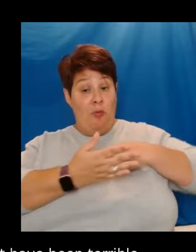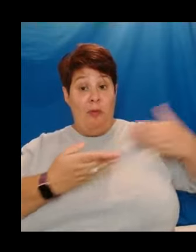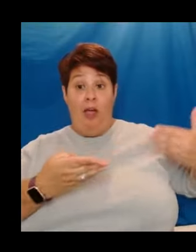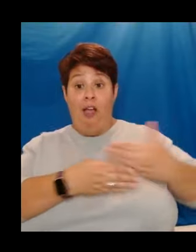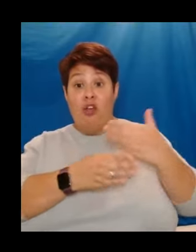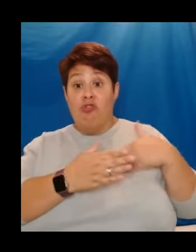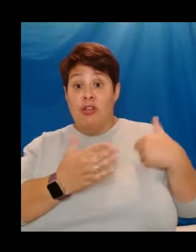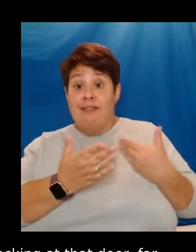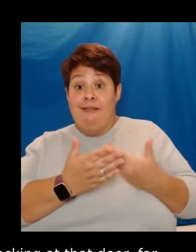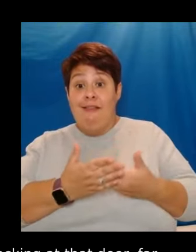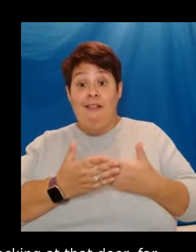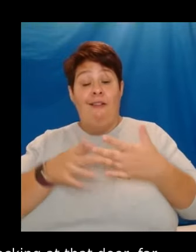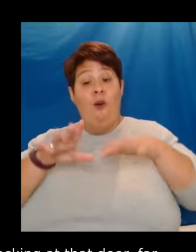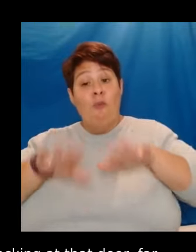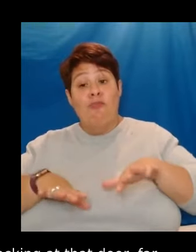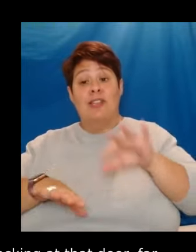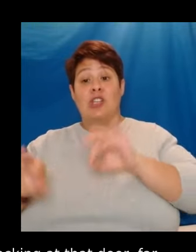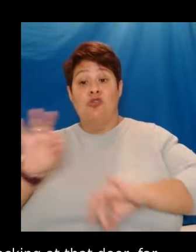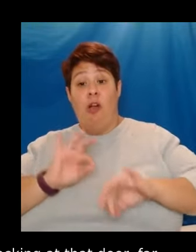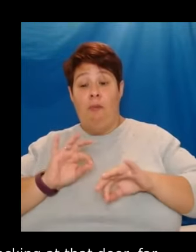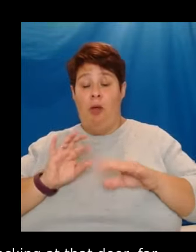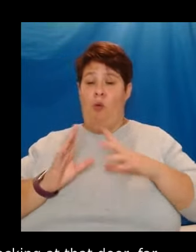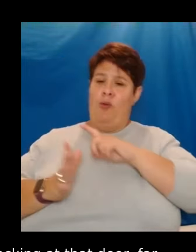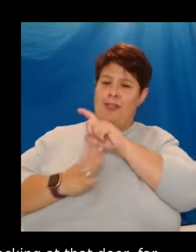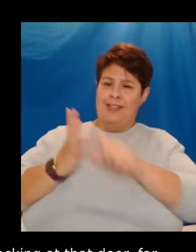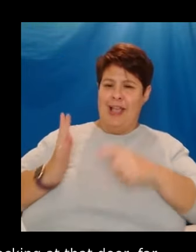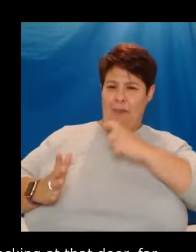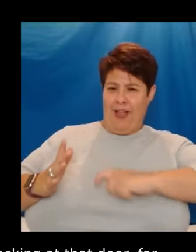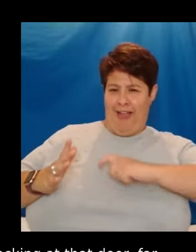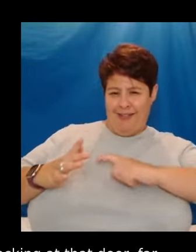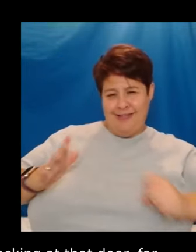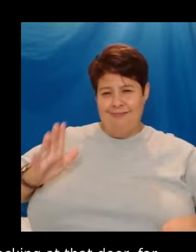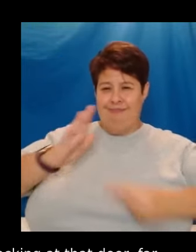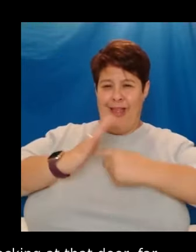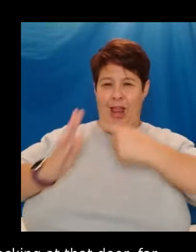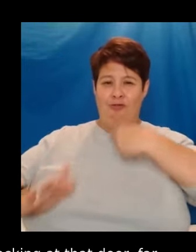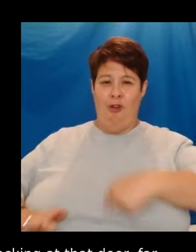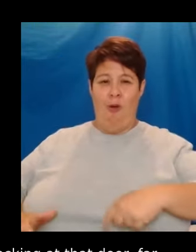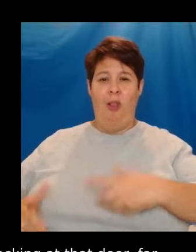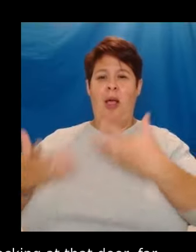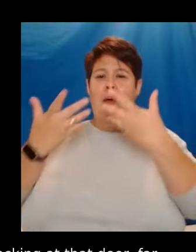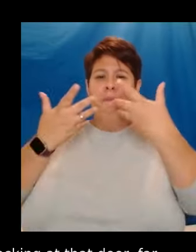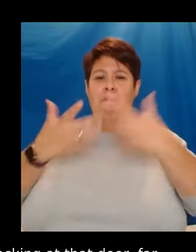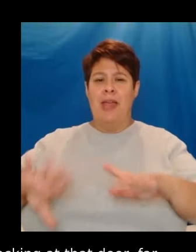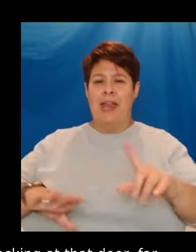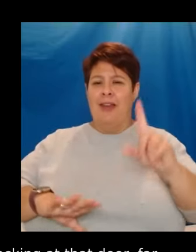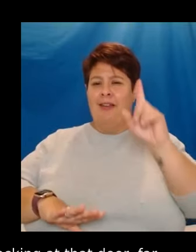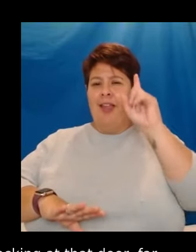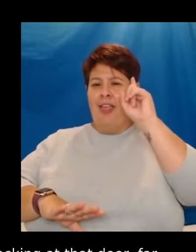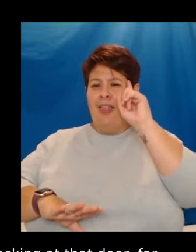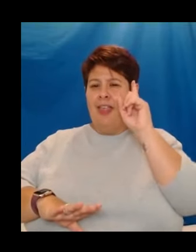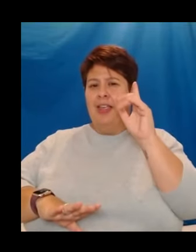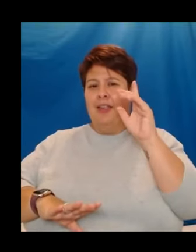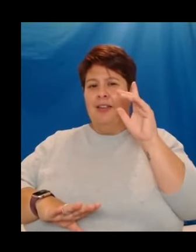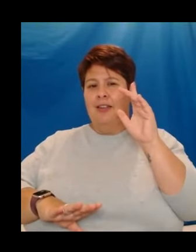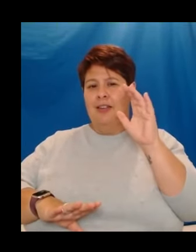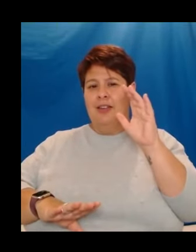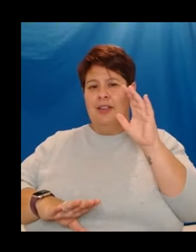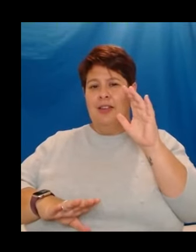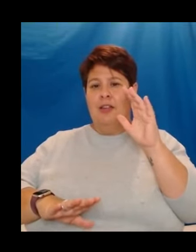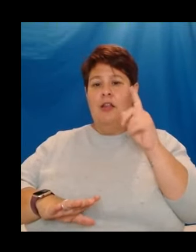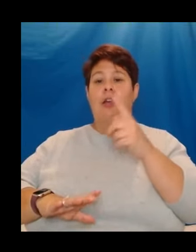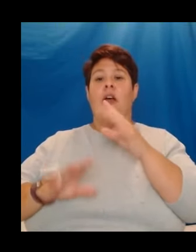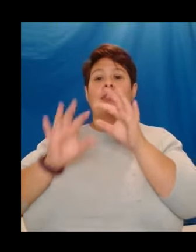terms of British dramas with disabled characters in the lead, there's been, and I'm sure I've missed something, but I think this is everything. The Silence.